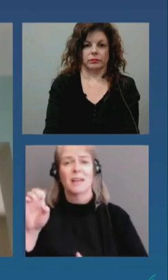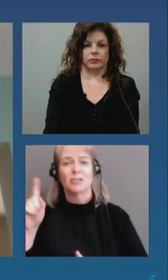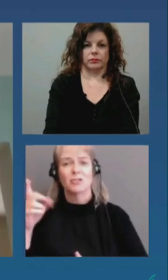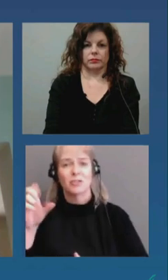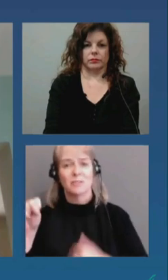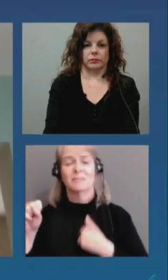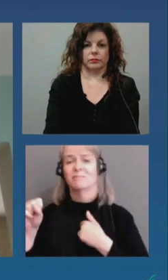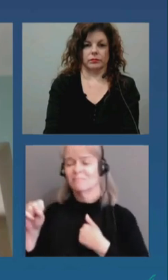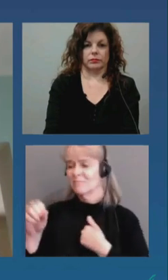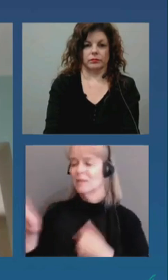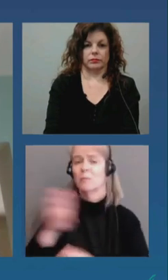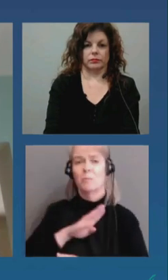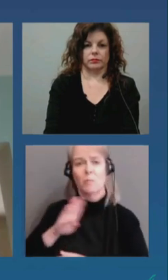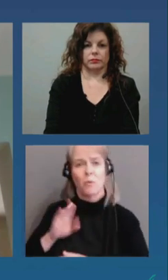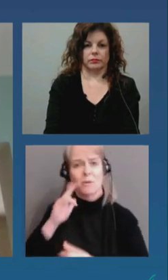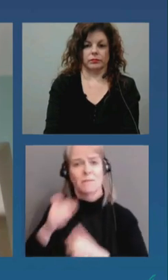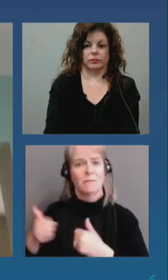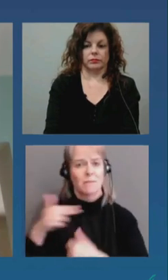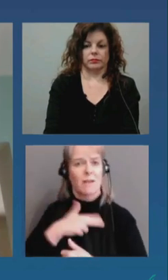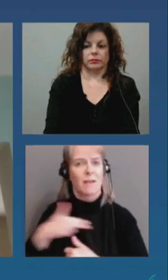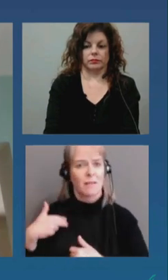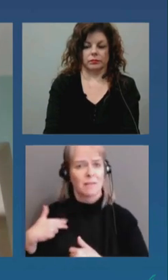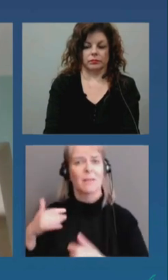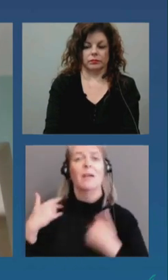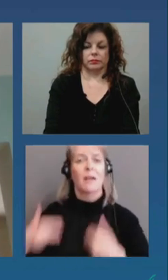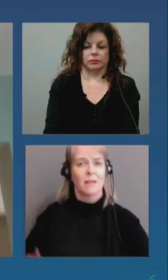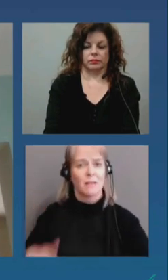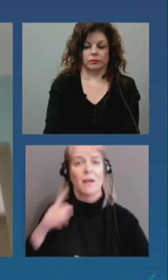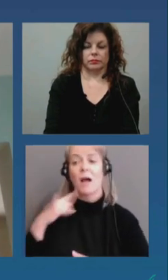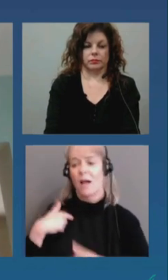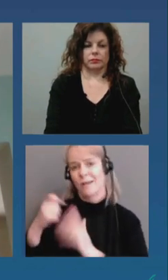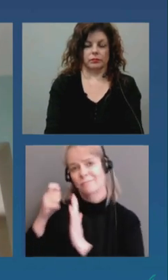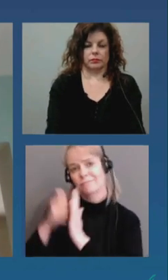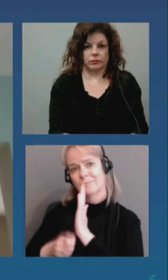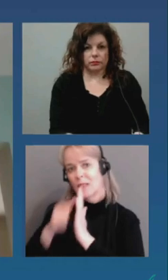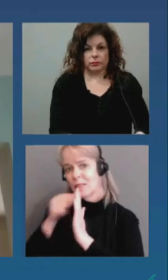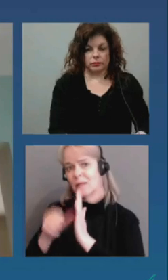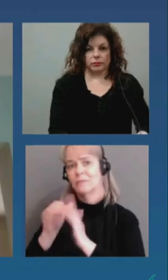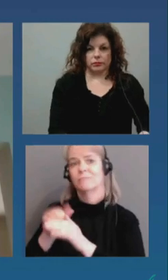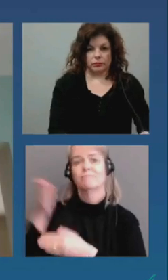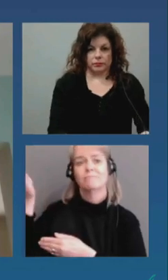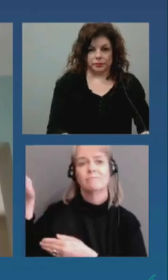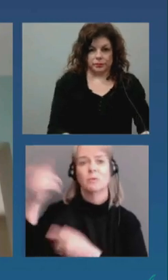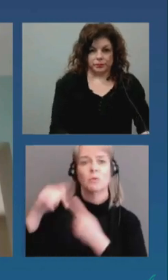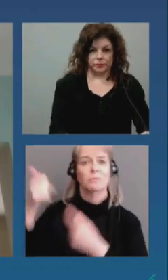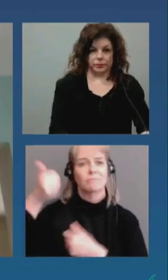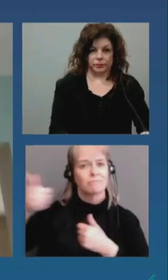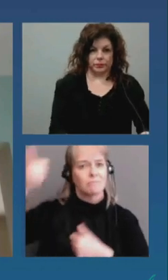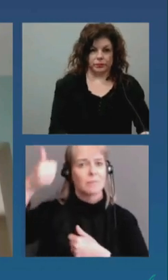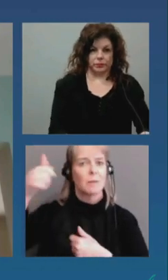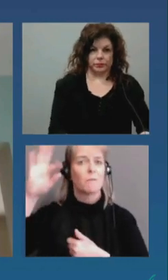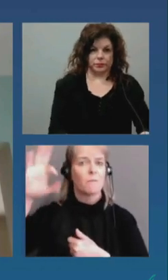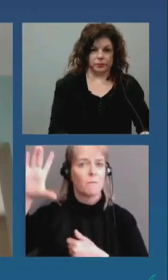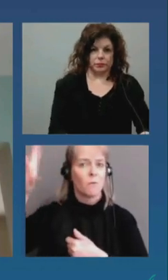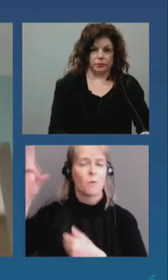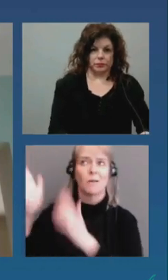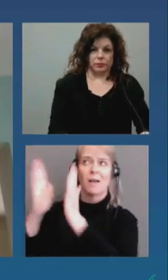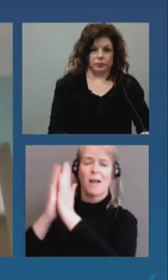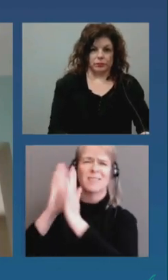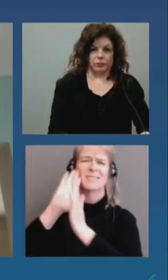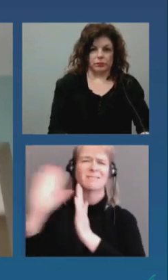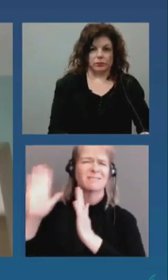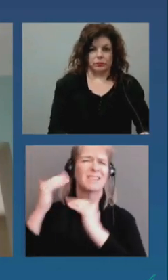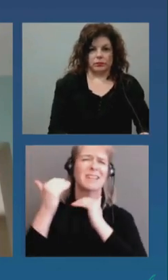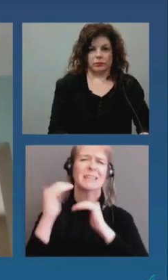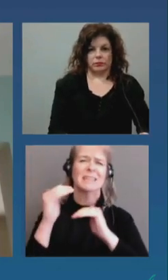to the Premier requesting additional COVID-19 restrictions and enforcement. The request was made to limit the places where people